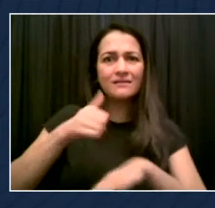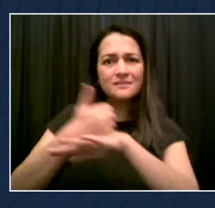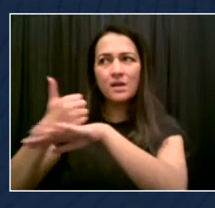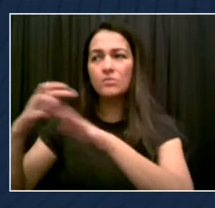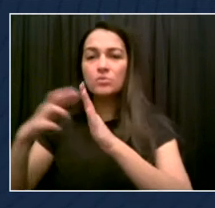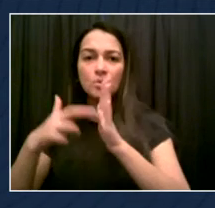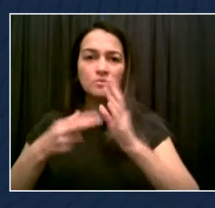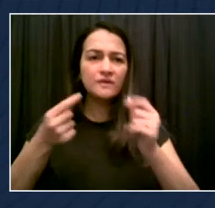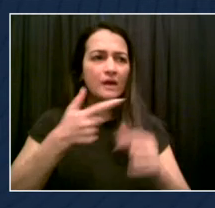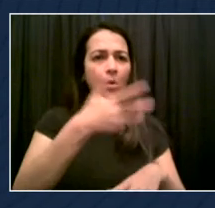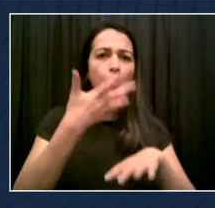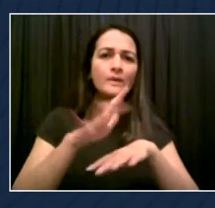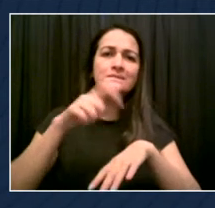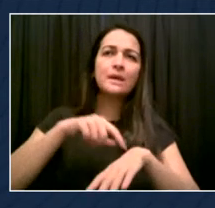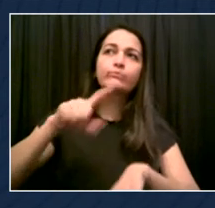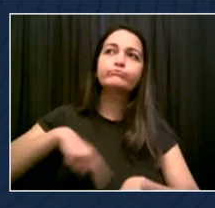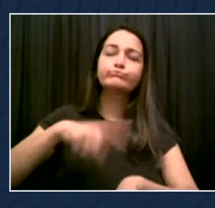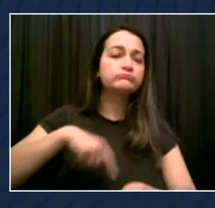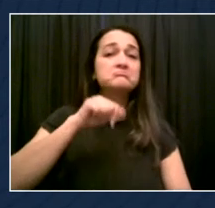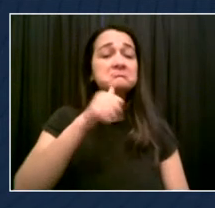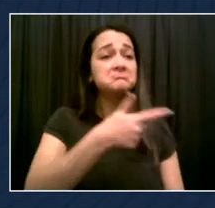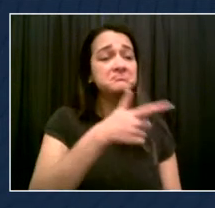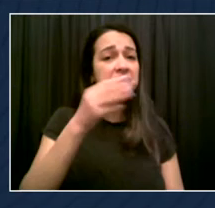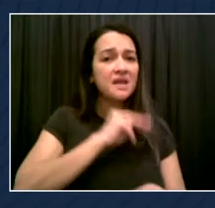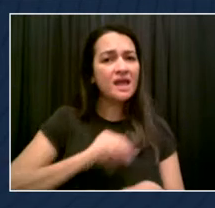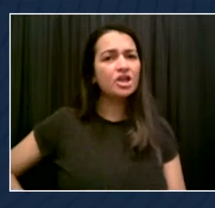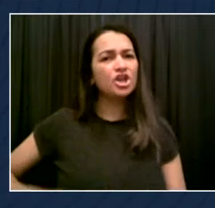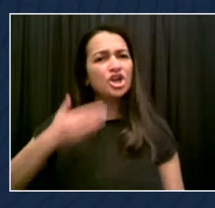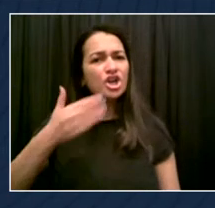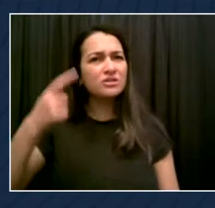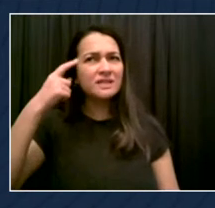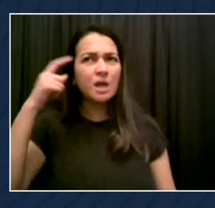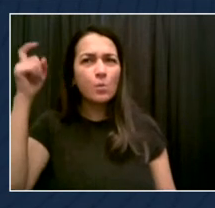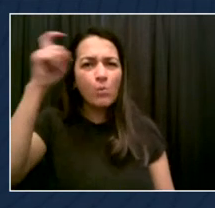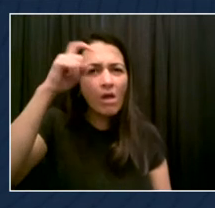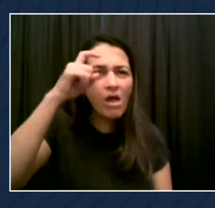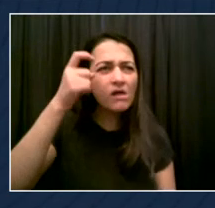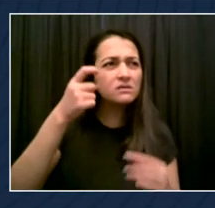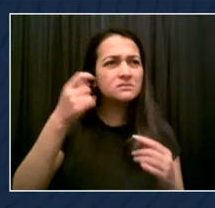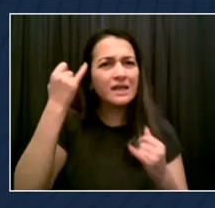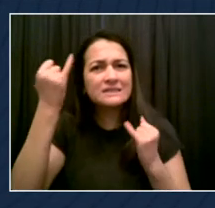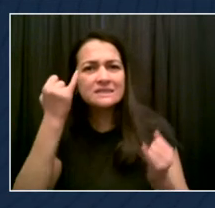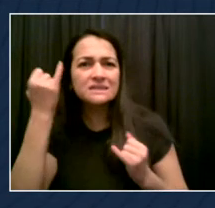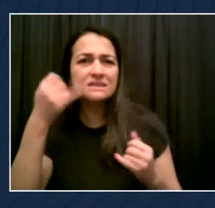kind to those who took a different position. So I applaud you in this one.